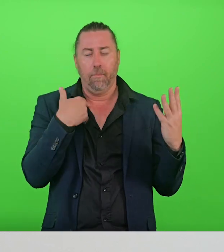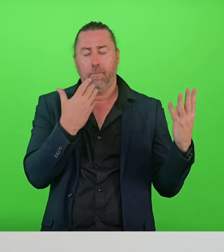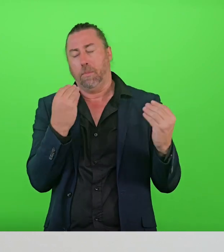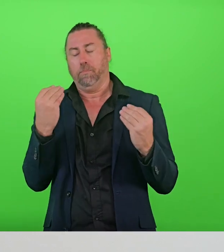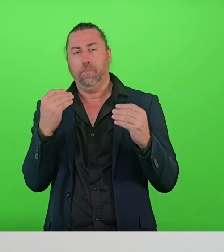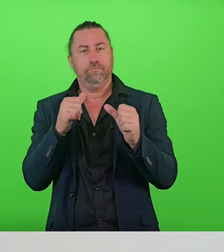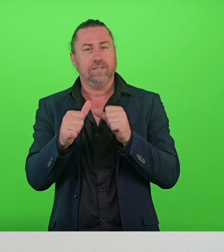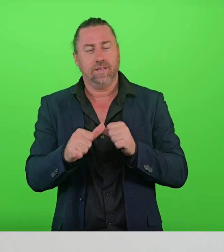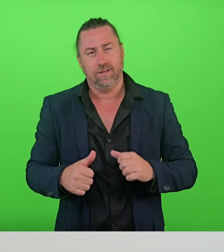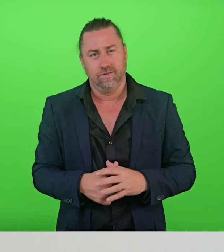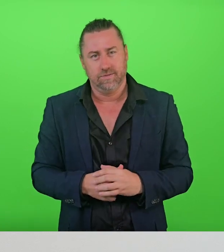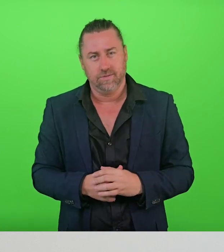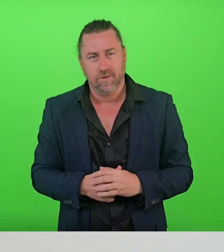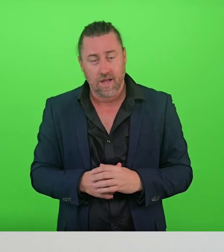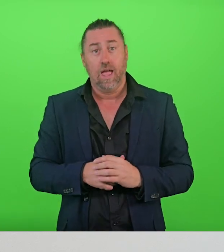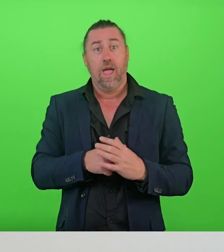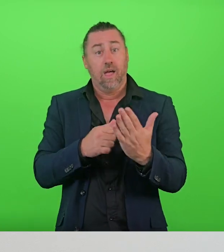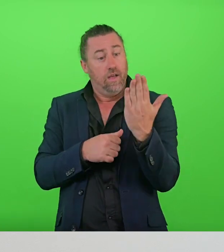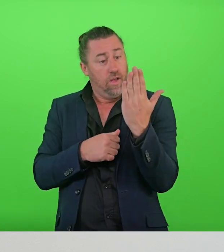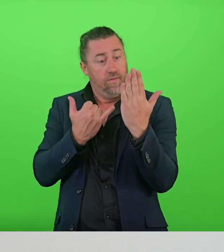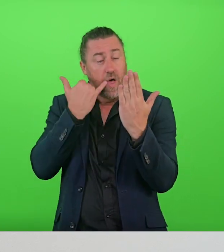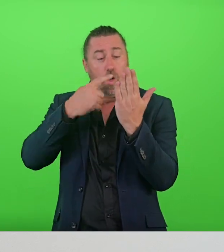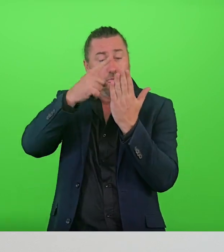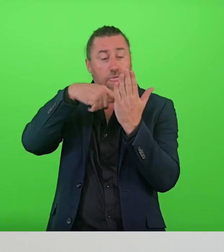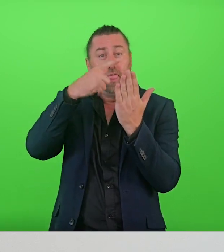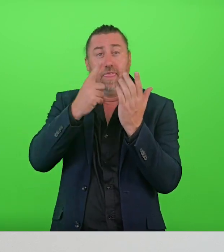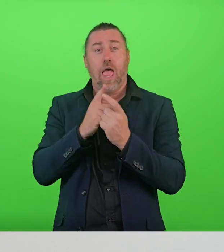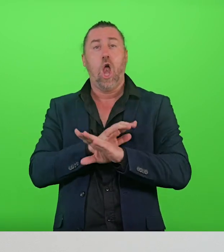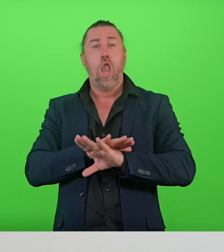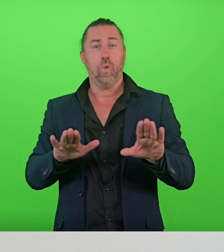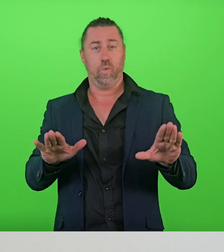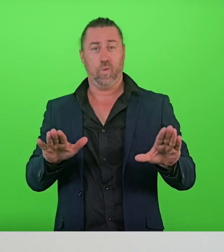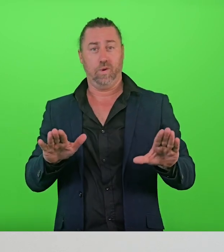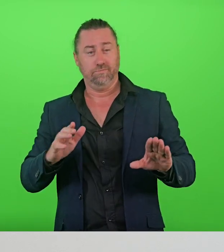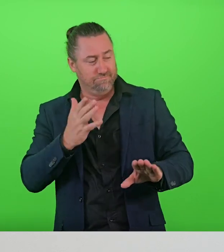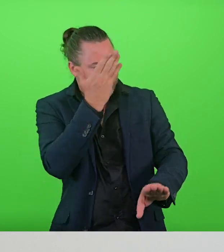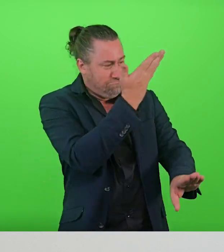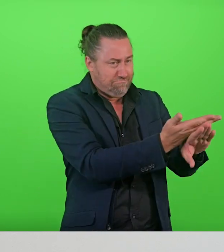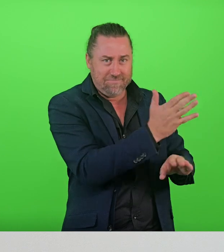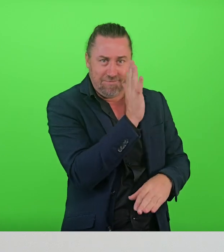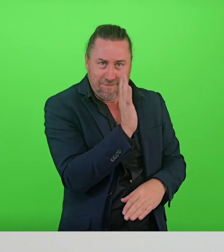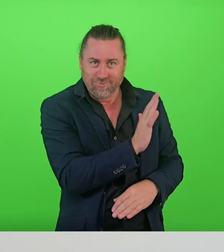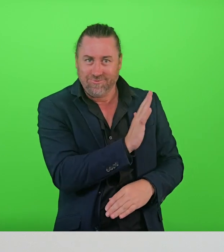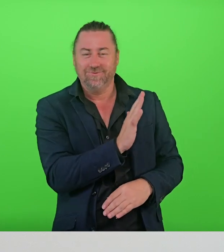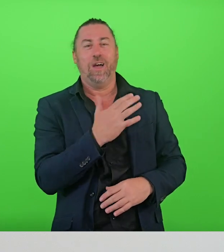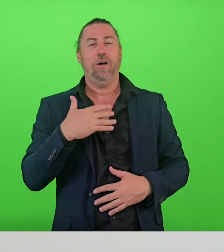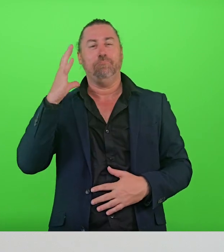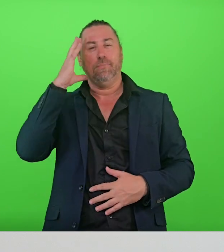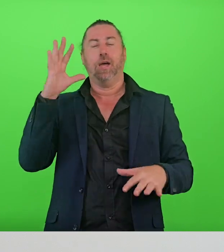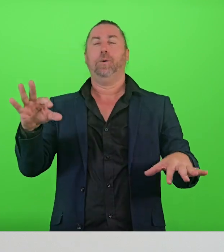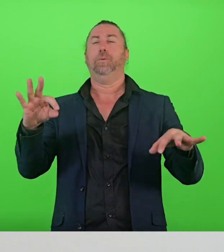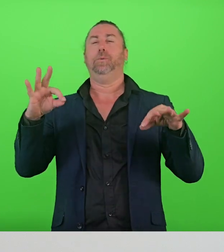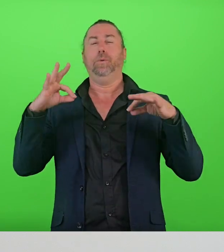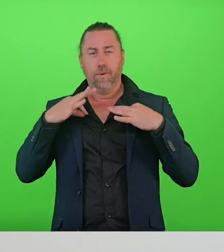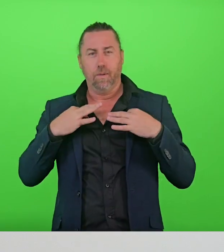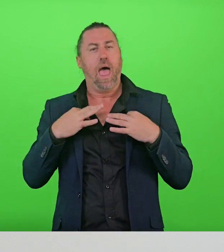a better sleep routine. Turn off screens well before you go to bed. But working out what routine works best for you